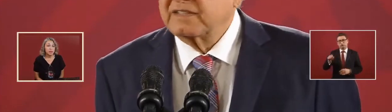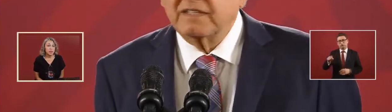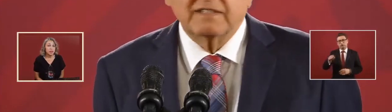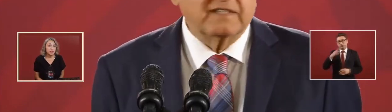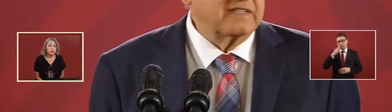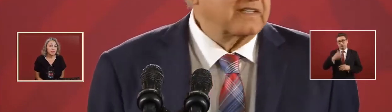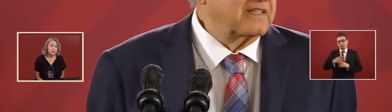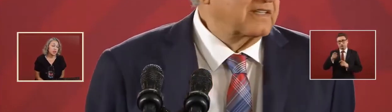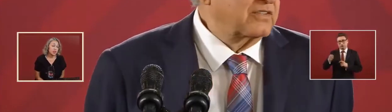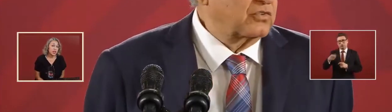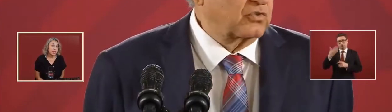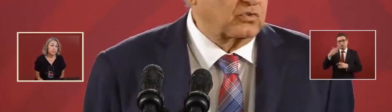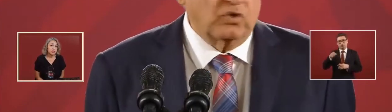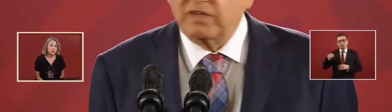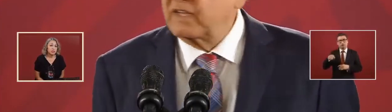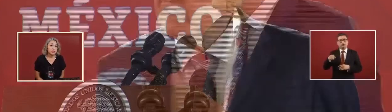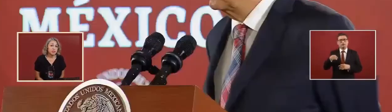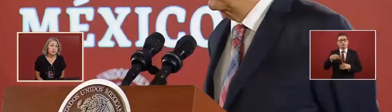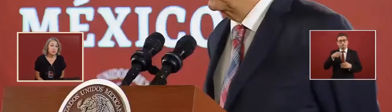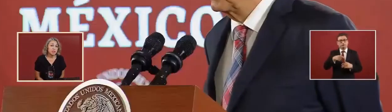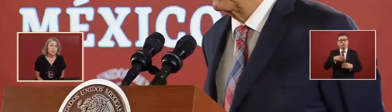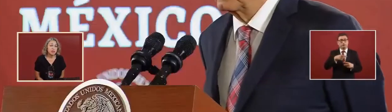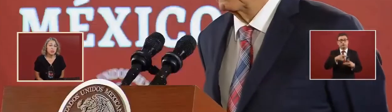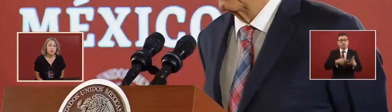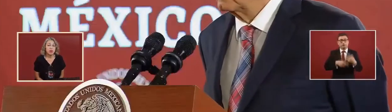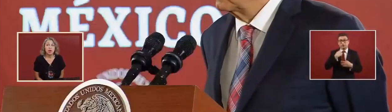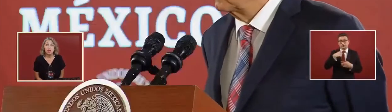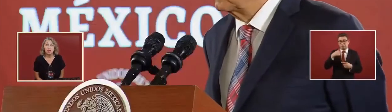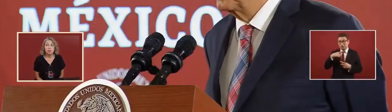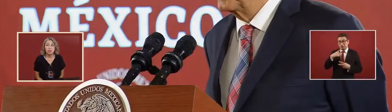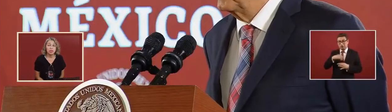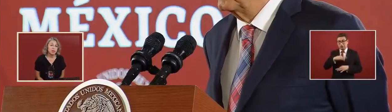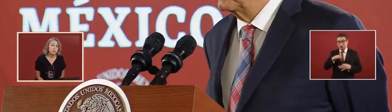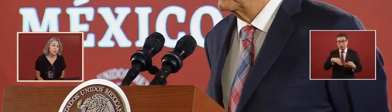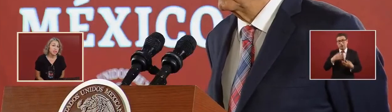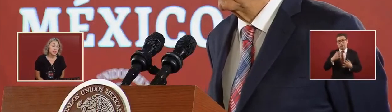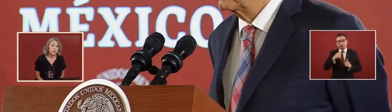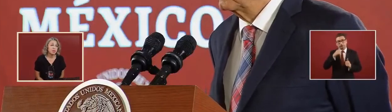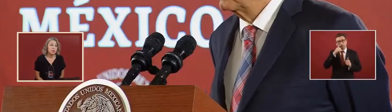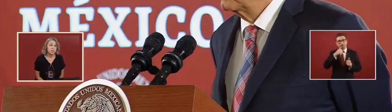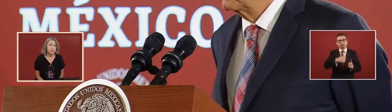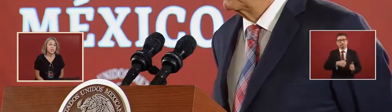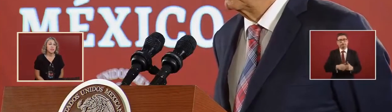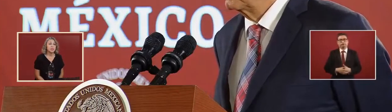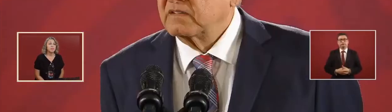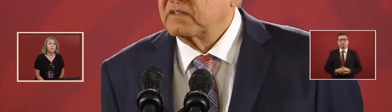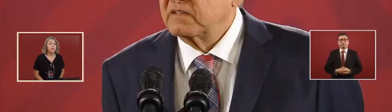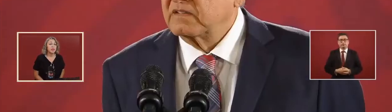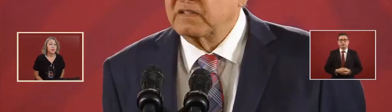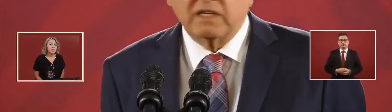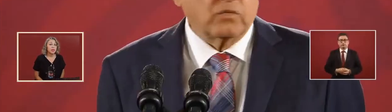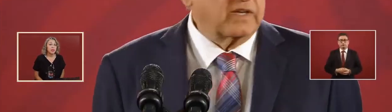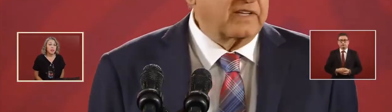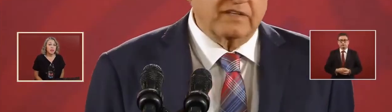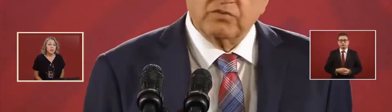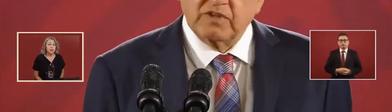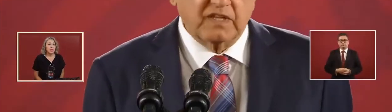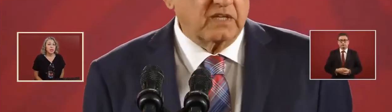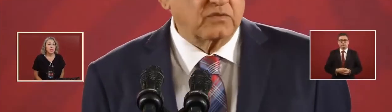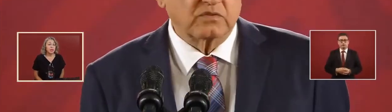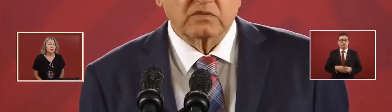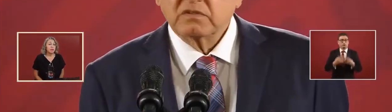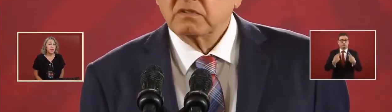deal with all the complaints that are presented from any citizen.